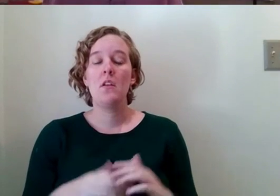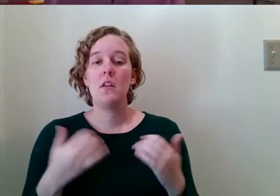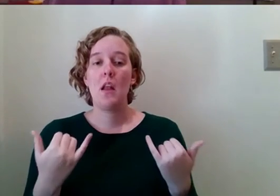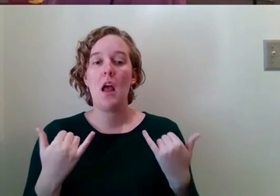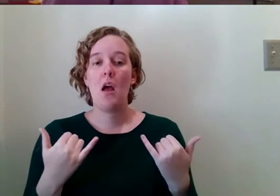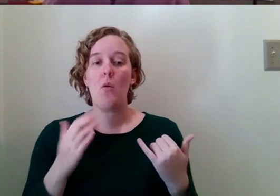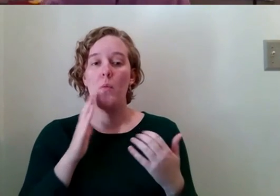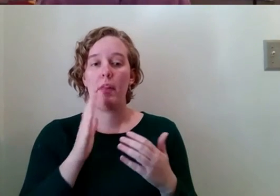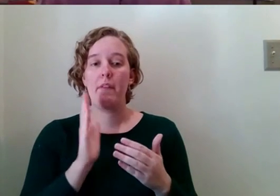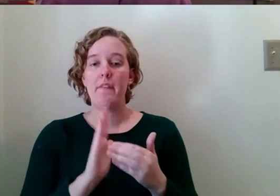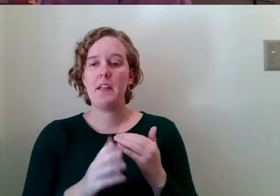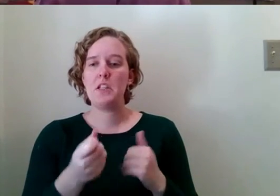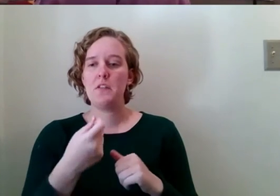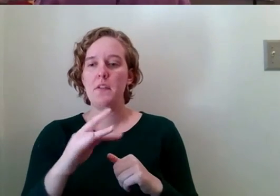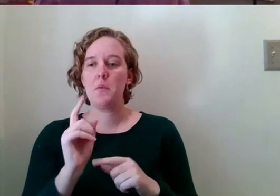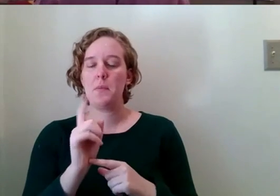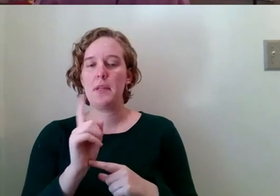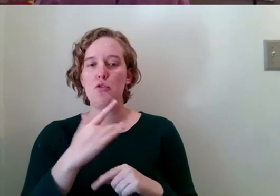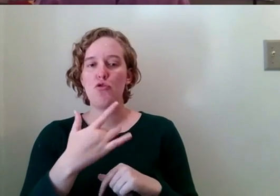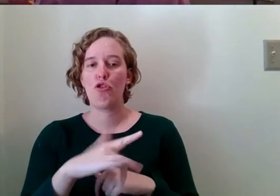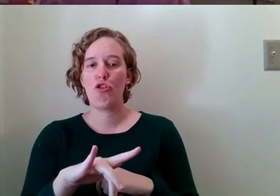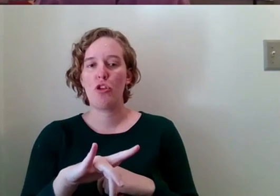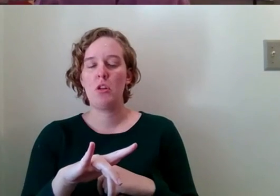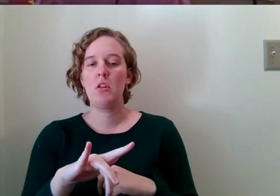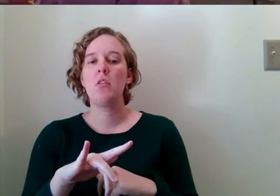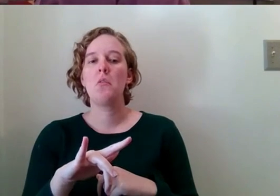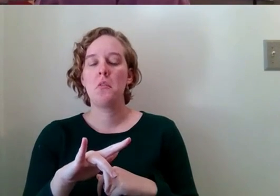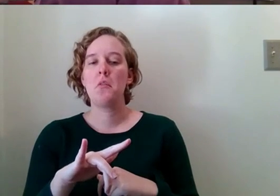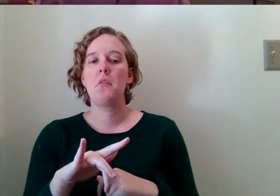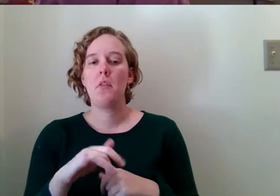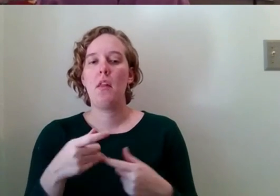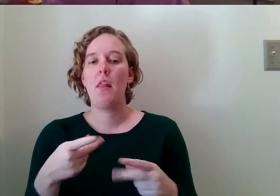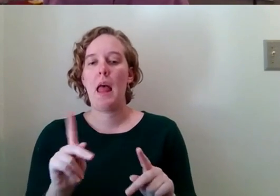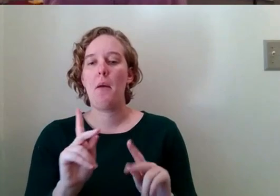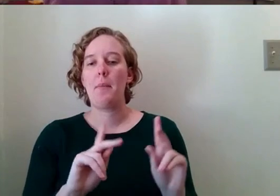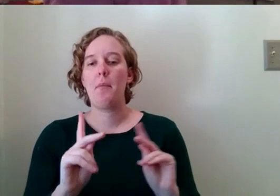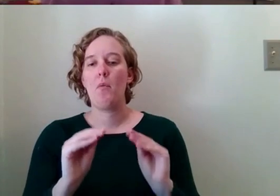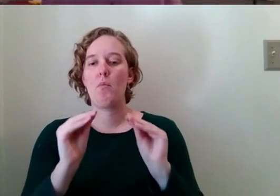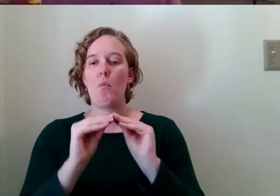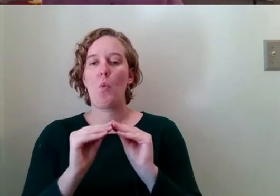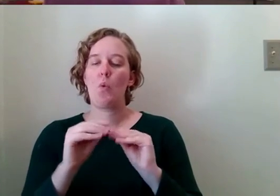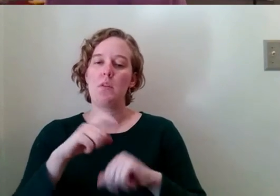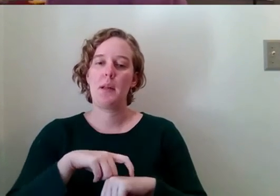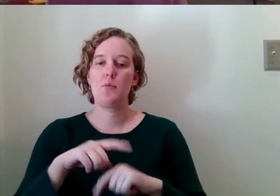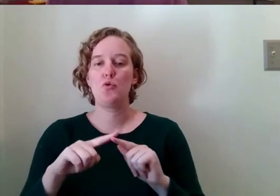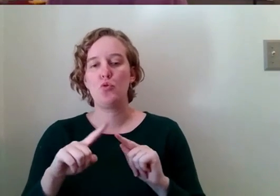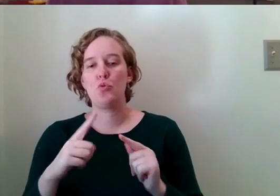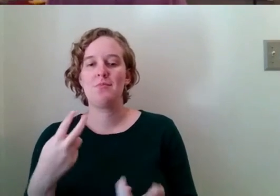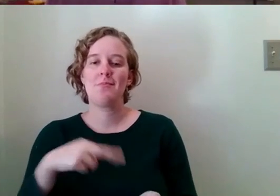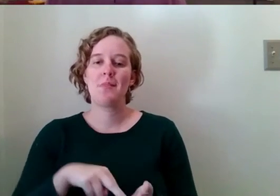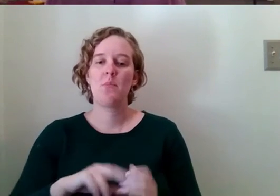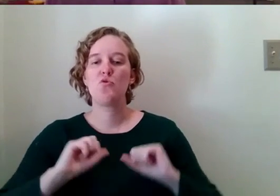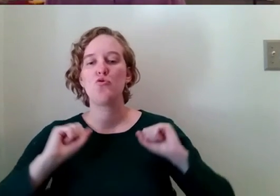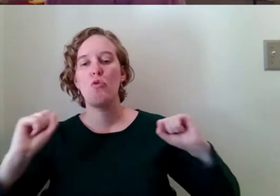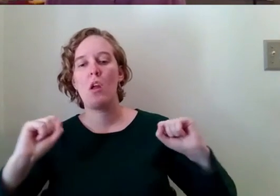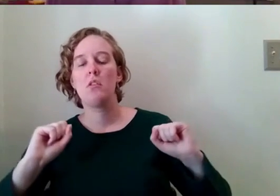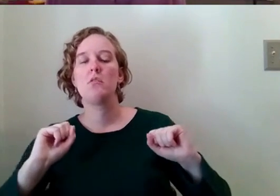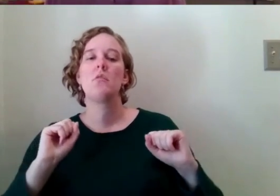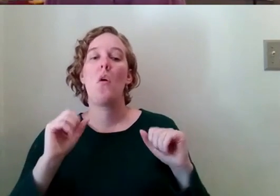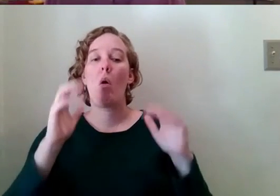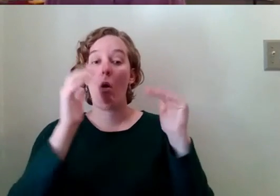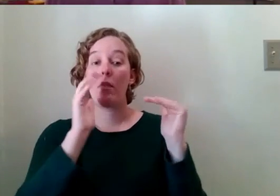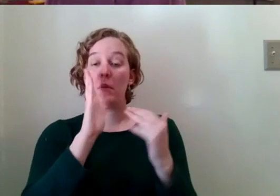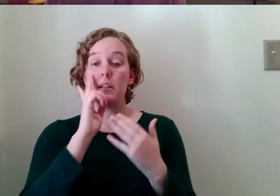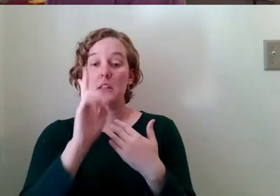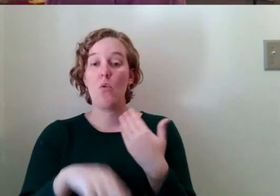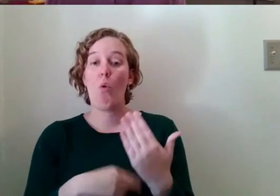like we're going to be finishing a few minutes early uh so that will give people a few more minutes to stretch their legs um hopefully we'll see all